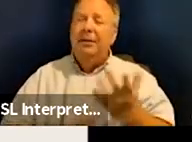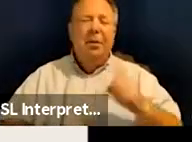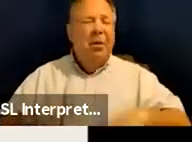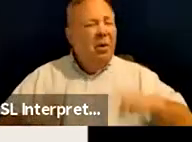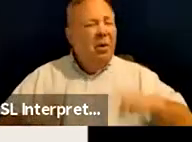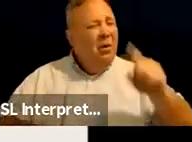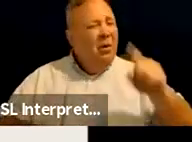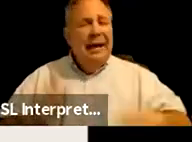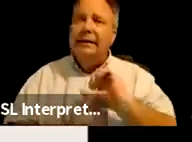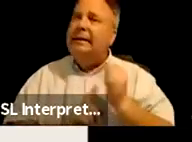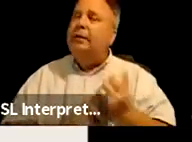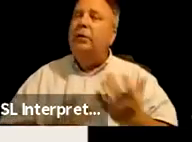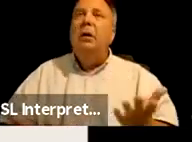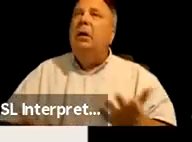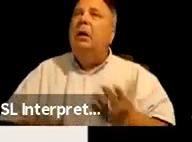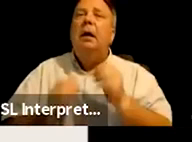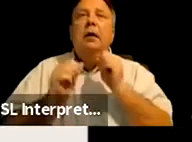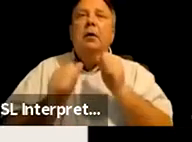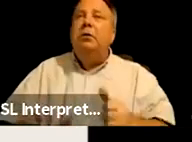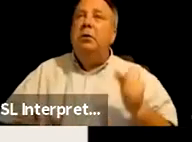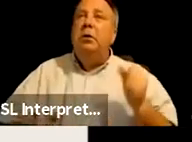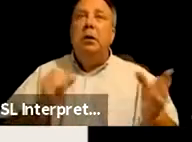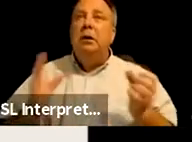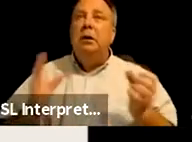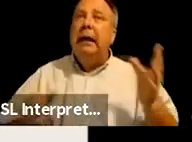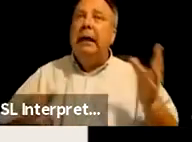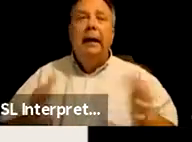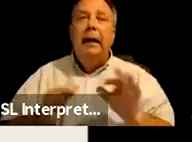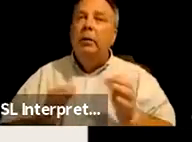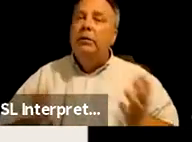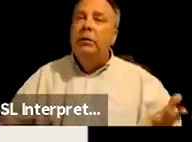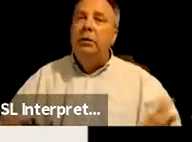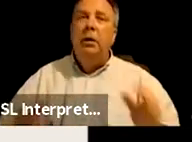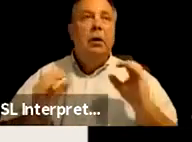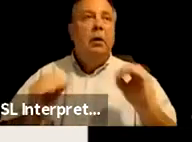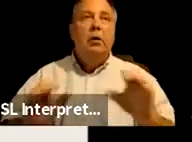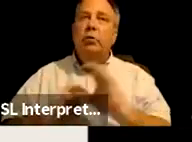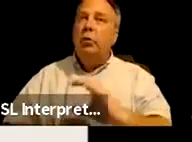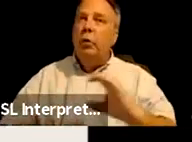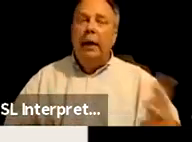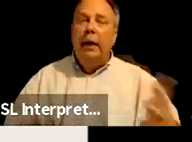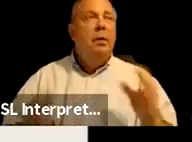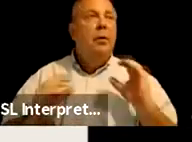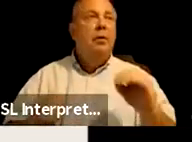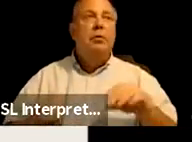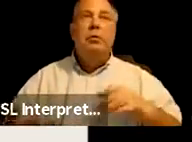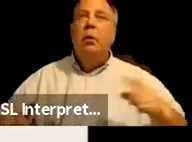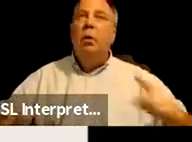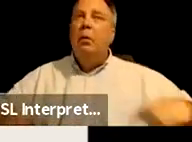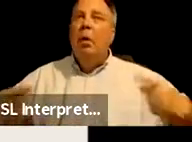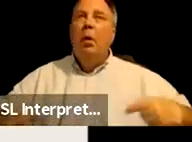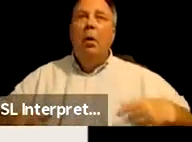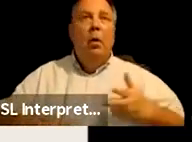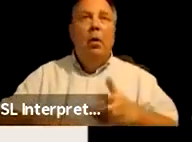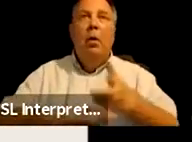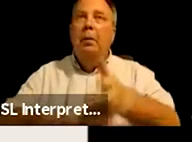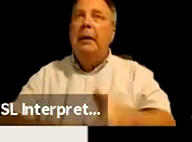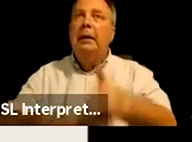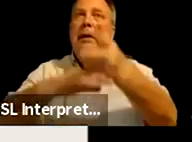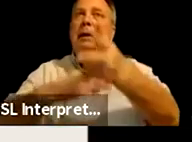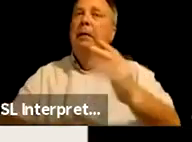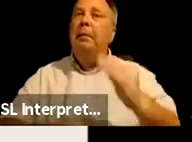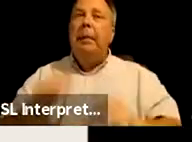situations where there is not sign language. Um, there's no caption, there's no mobility friendly buildings. Um,